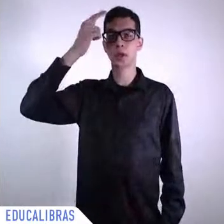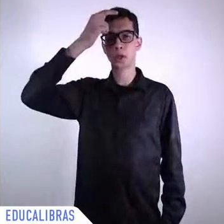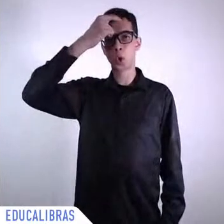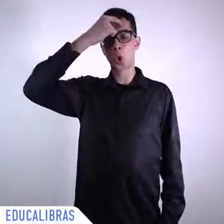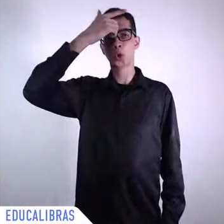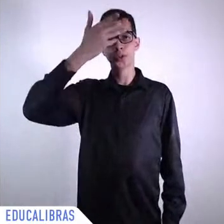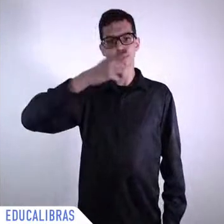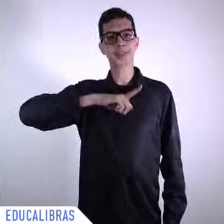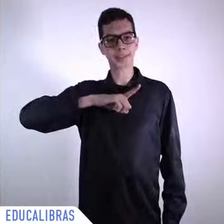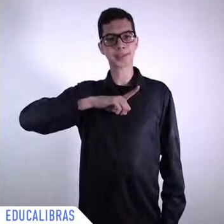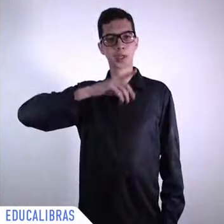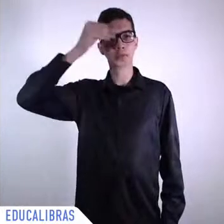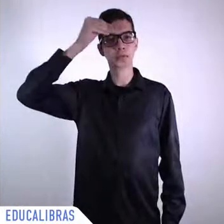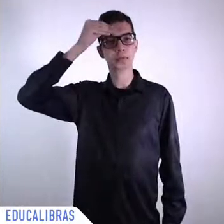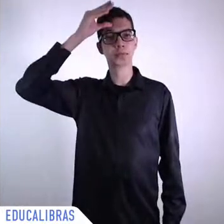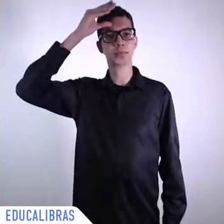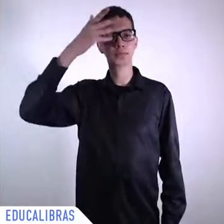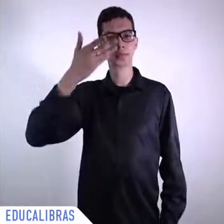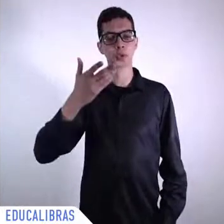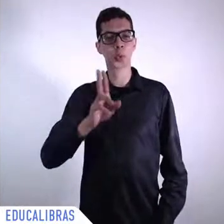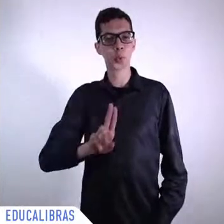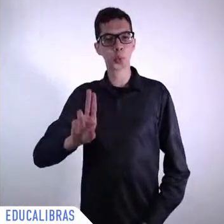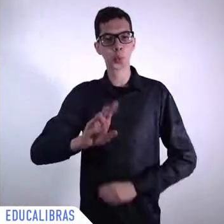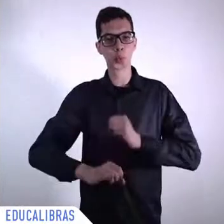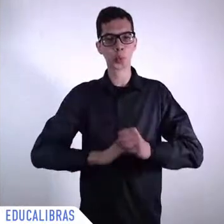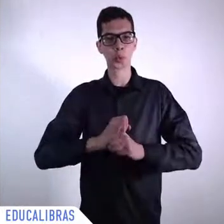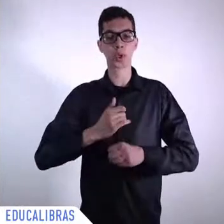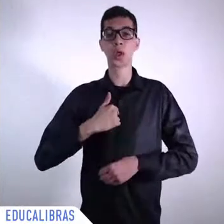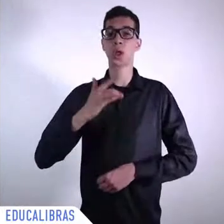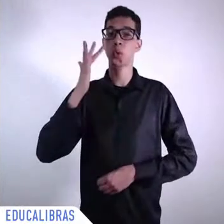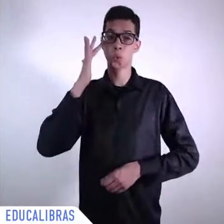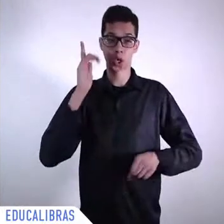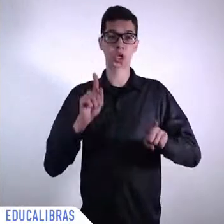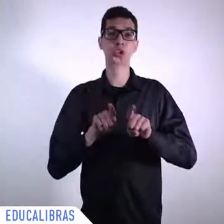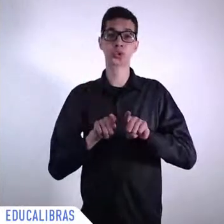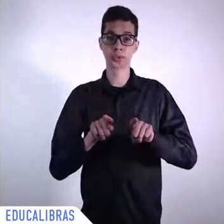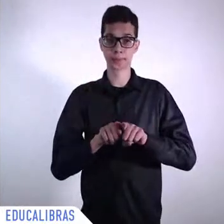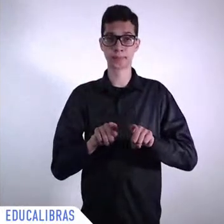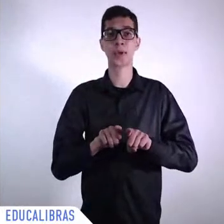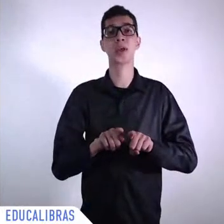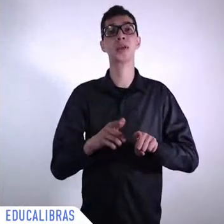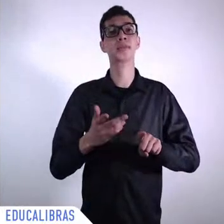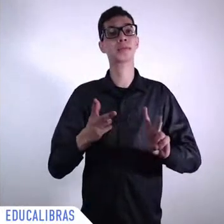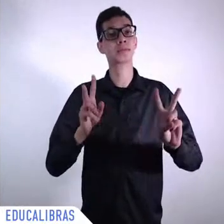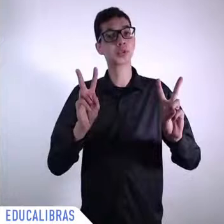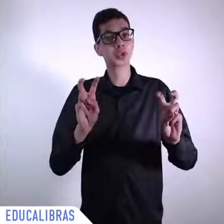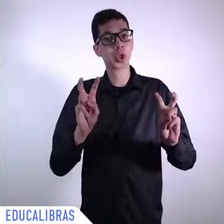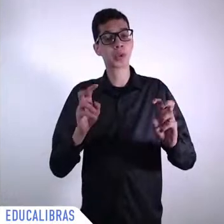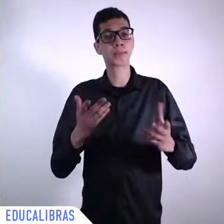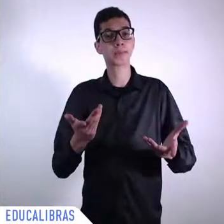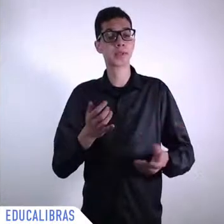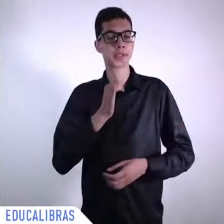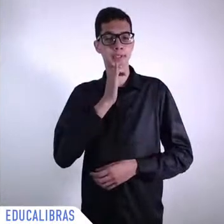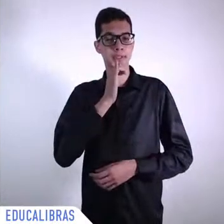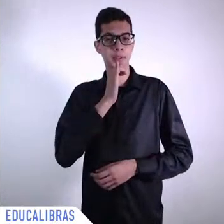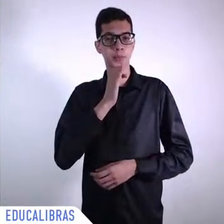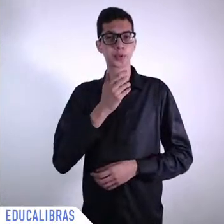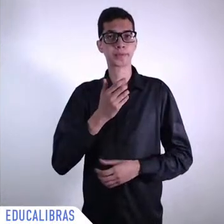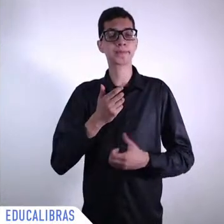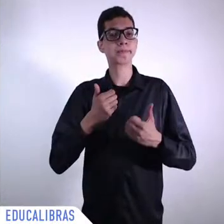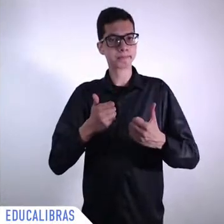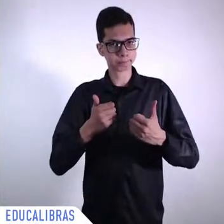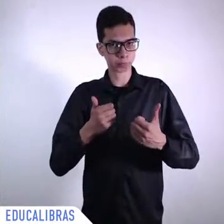platform to discuss these issues and I know this because UNESCO has the in the mandate has the